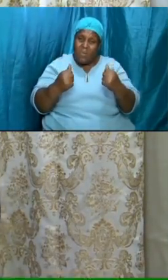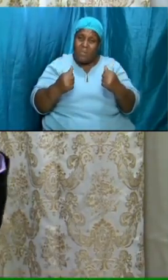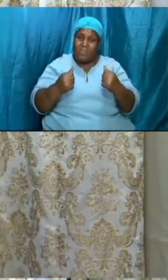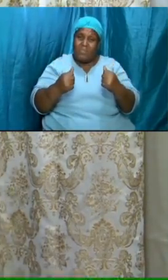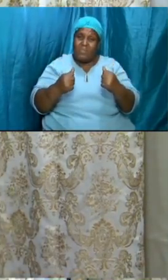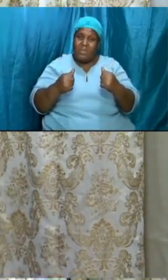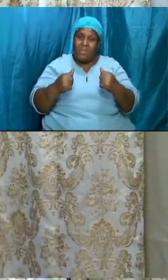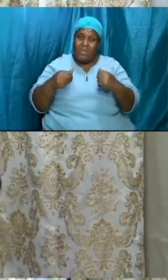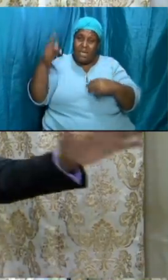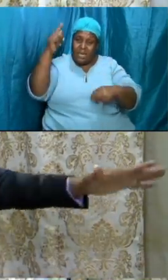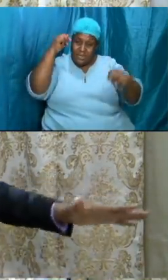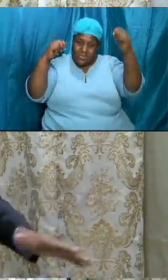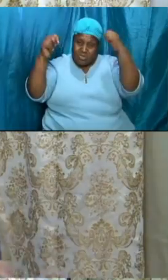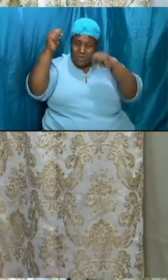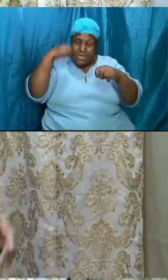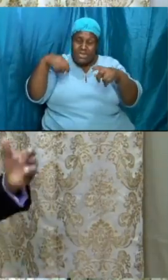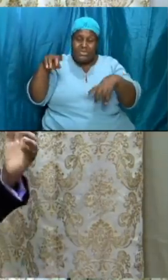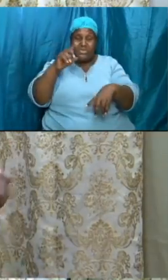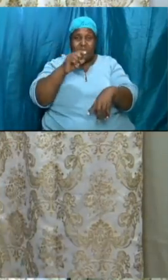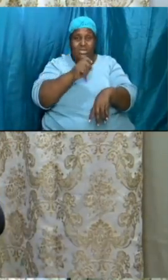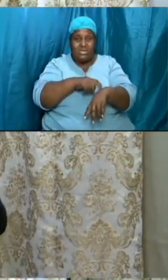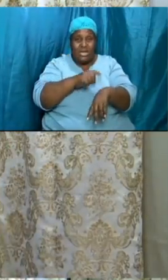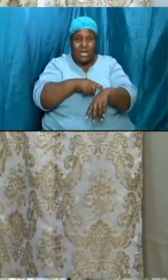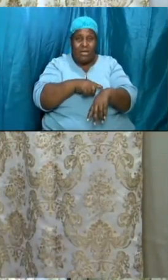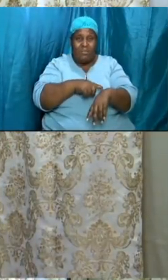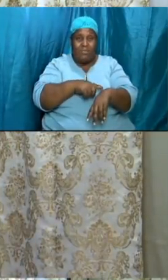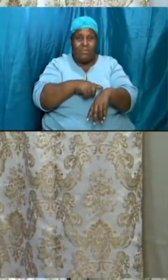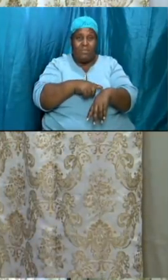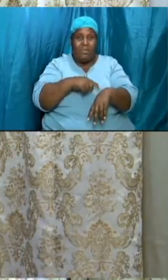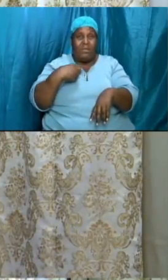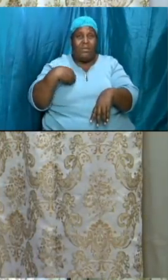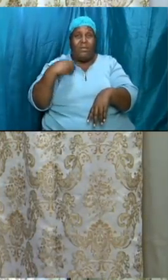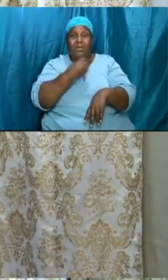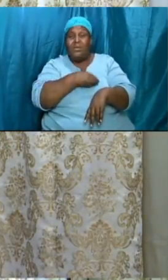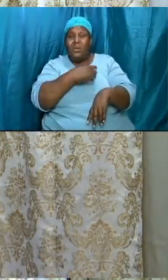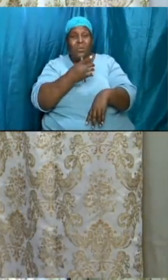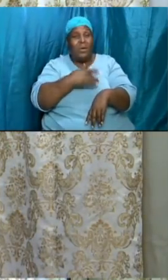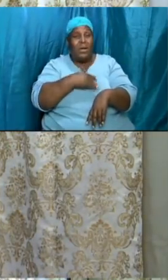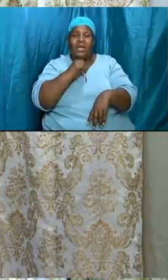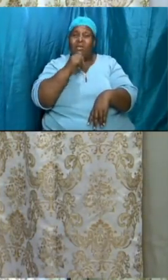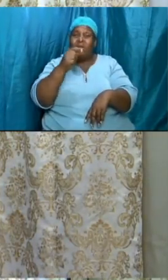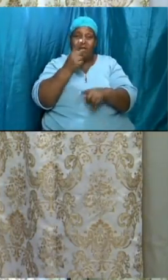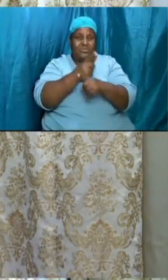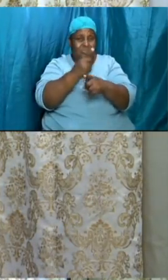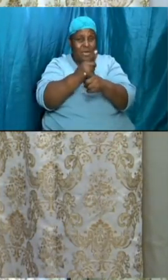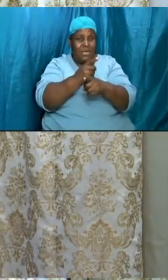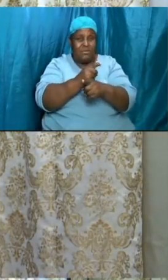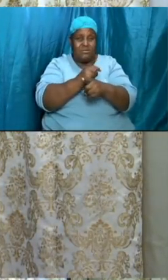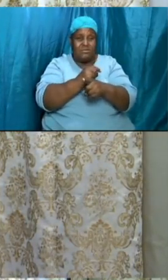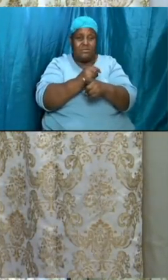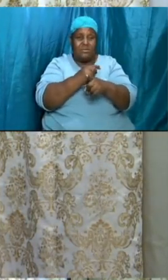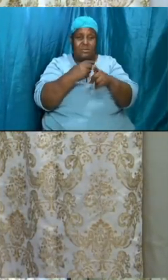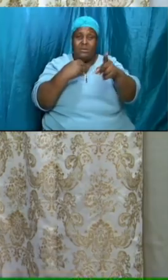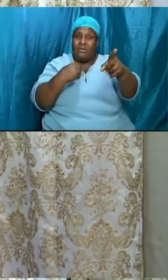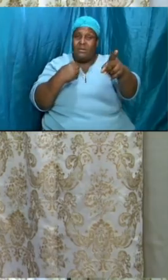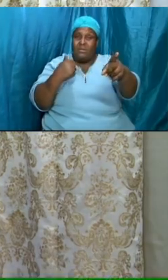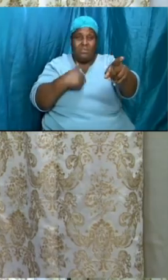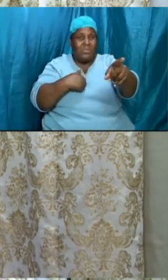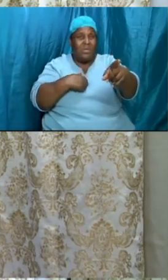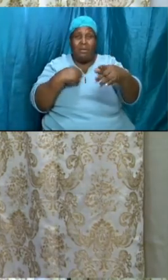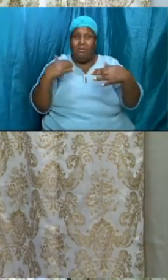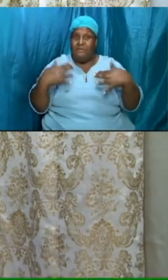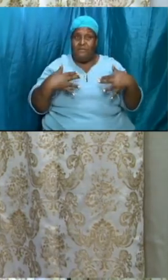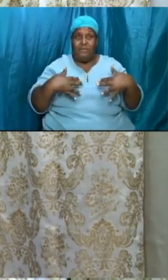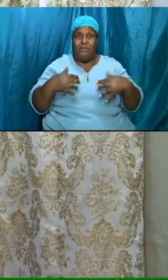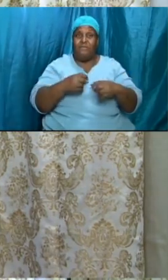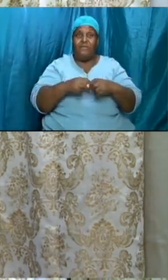a secondary because if we know all of those things and our hearts are not right and i fear for the saints because i know that